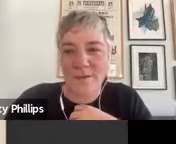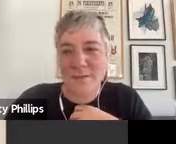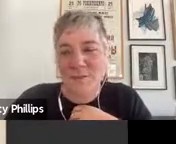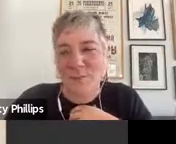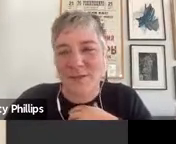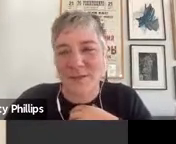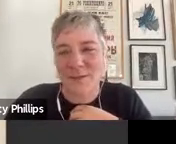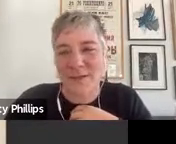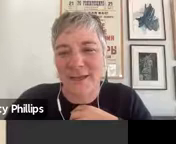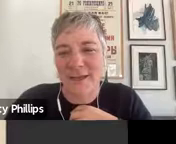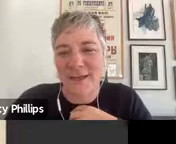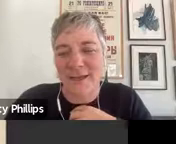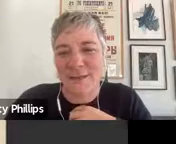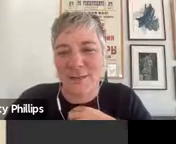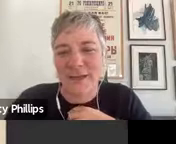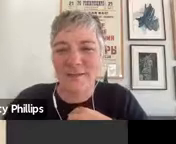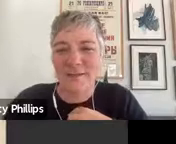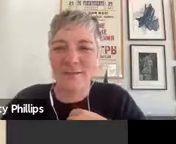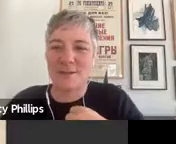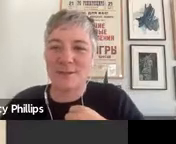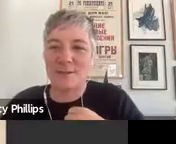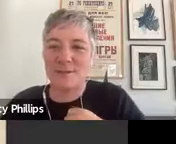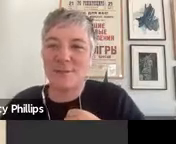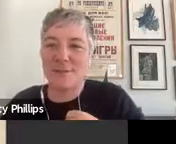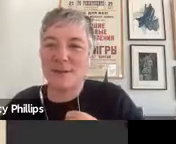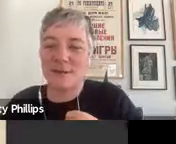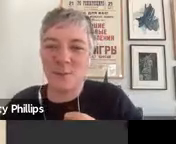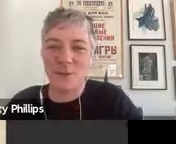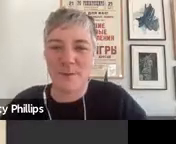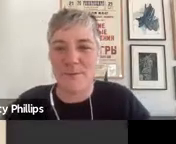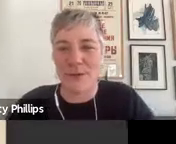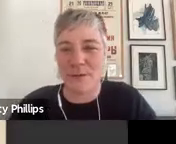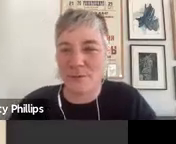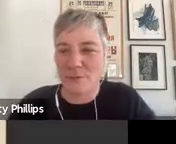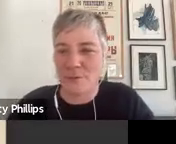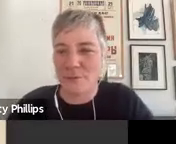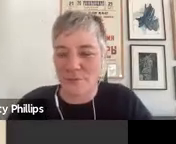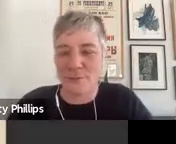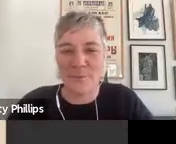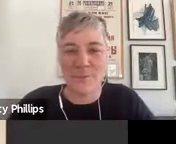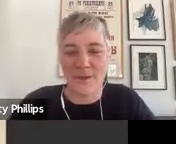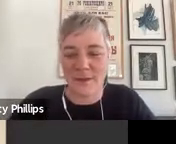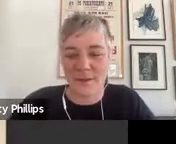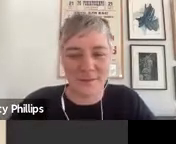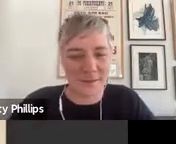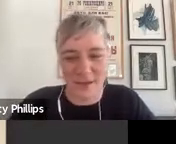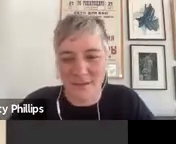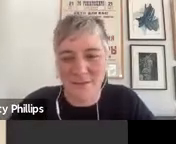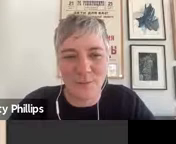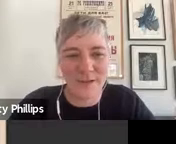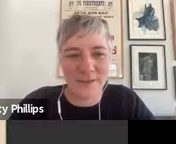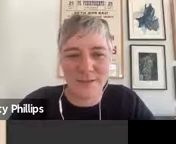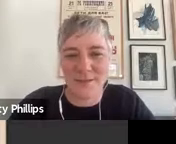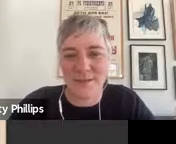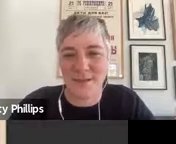I just wanted to put this one again back in there, so this was a work by Mary Ruffall from the